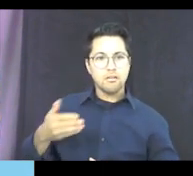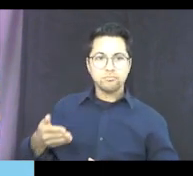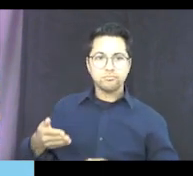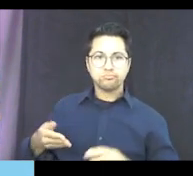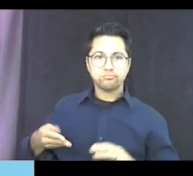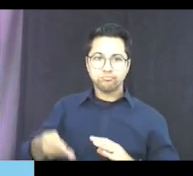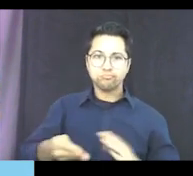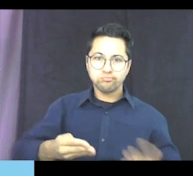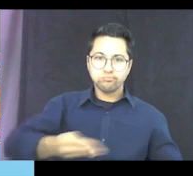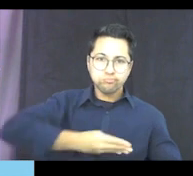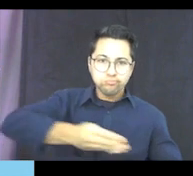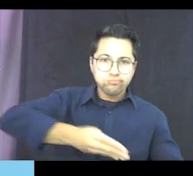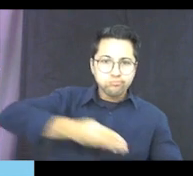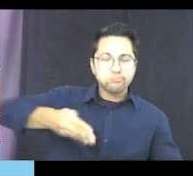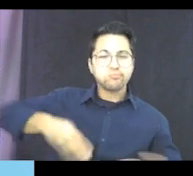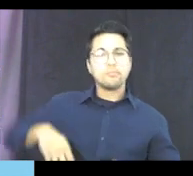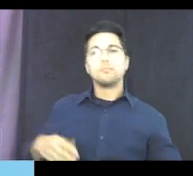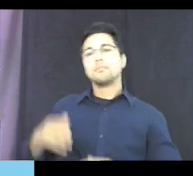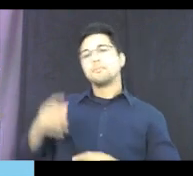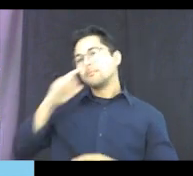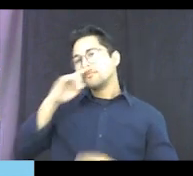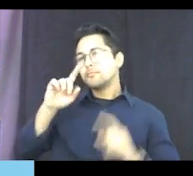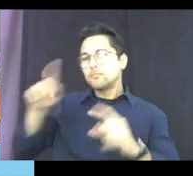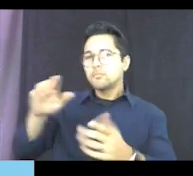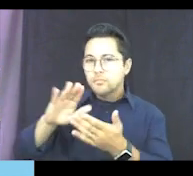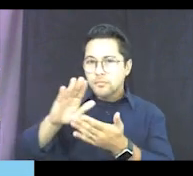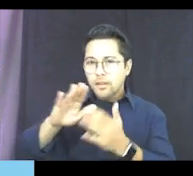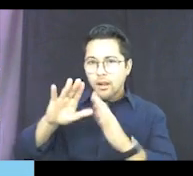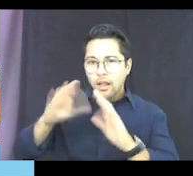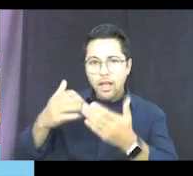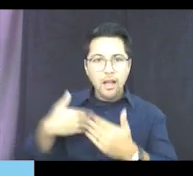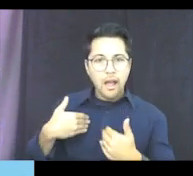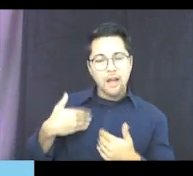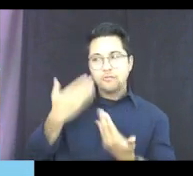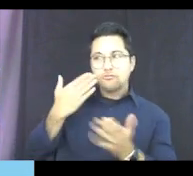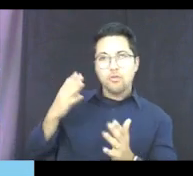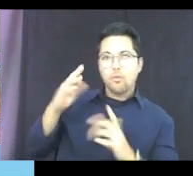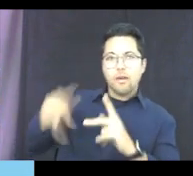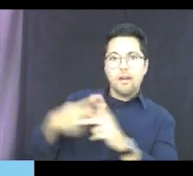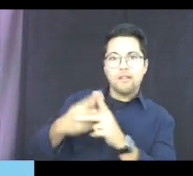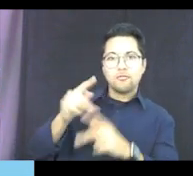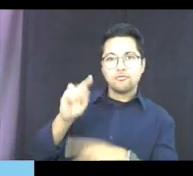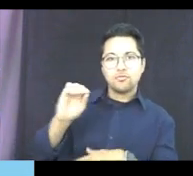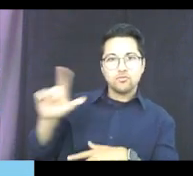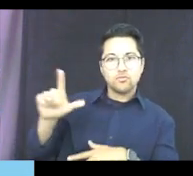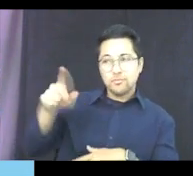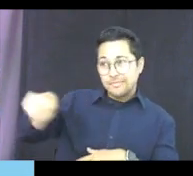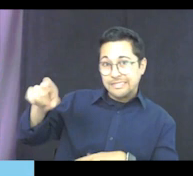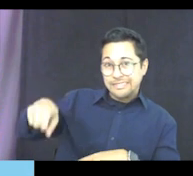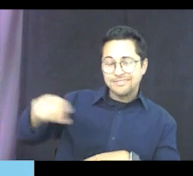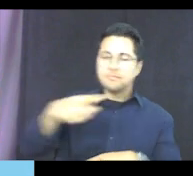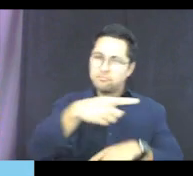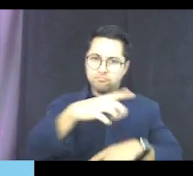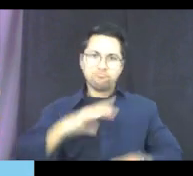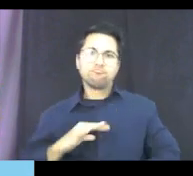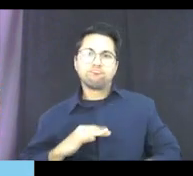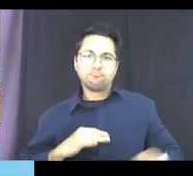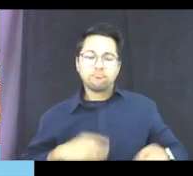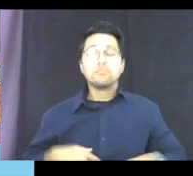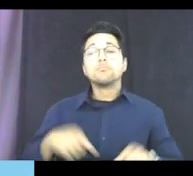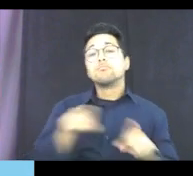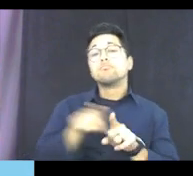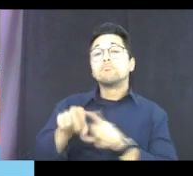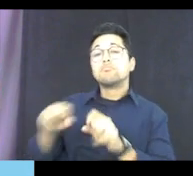your kids who are going to classes and you might not know what tool that they need. This is great for them to use. You can also just get grips